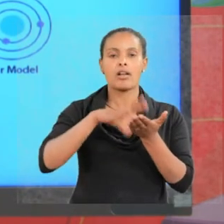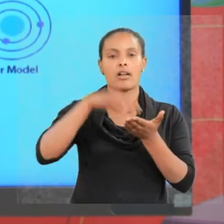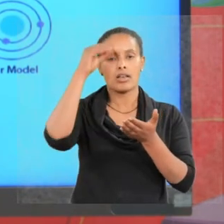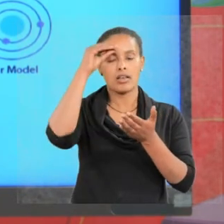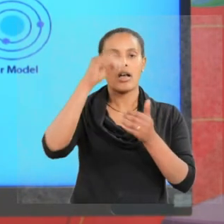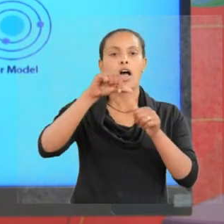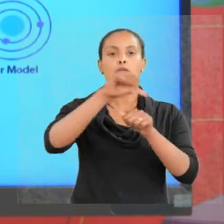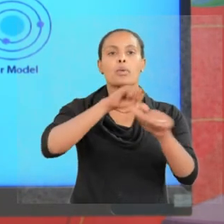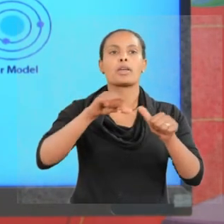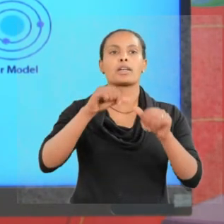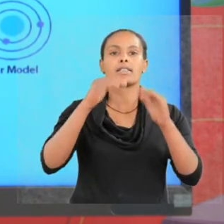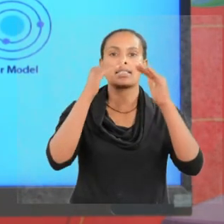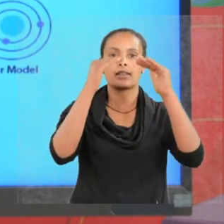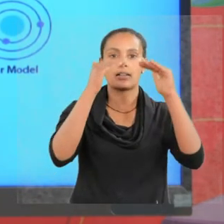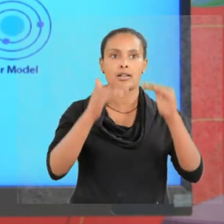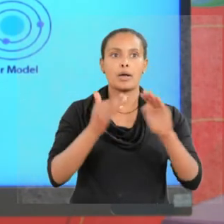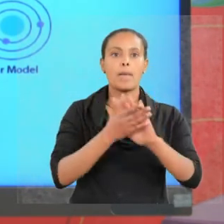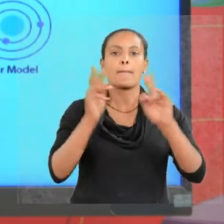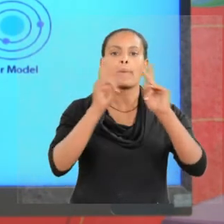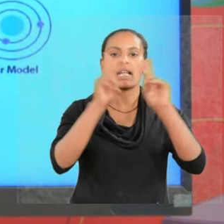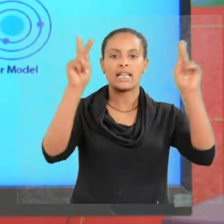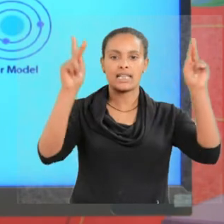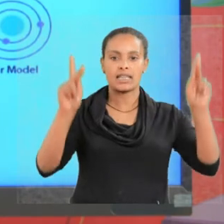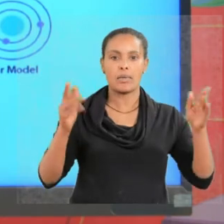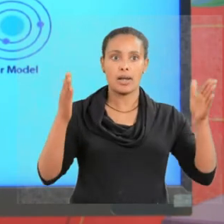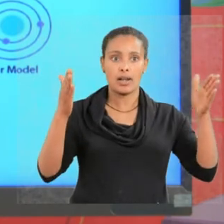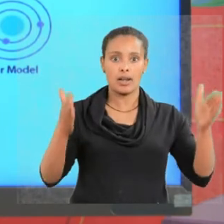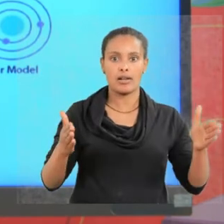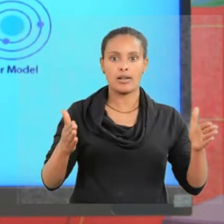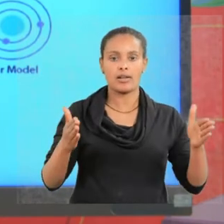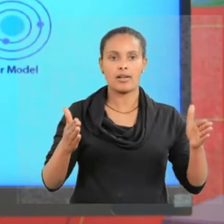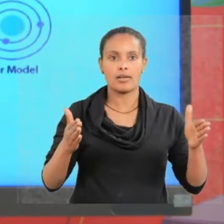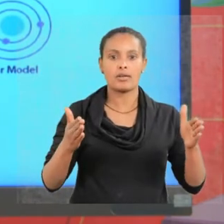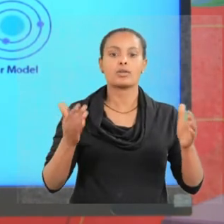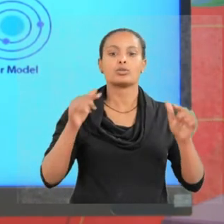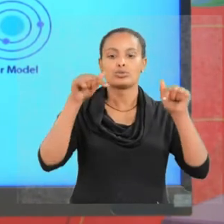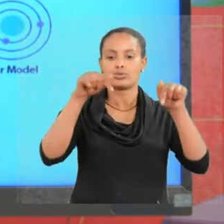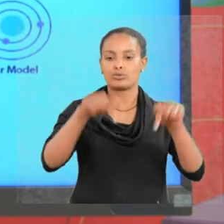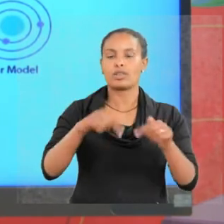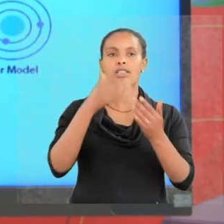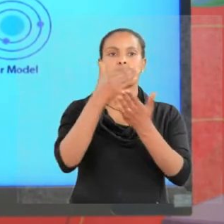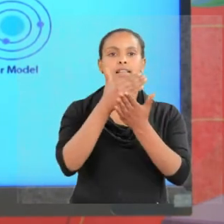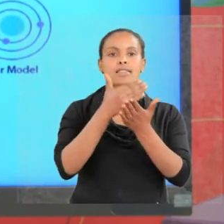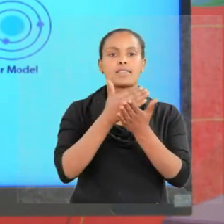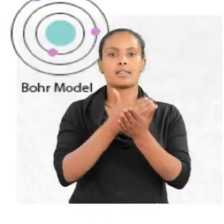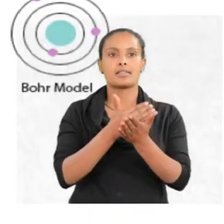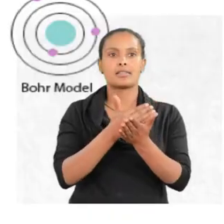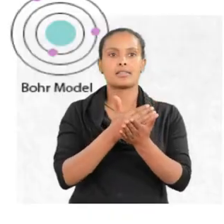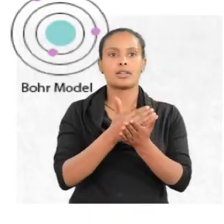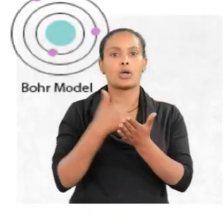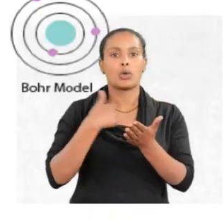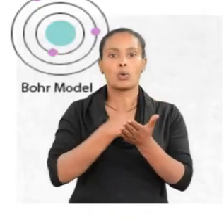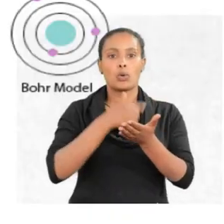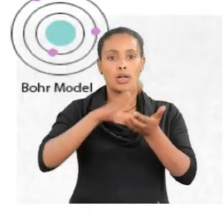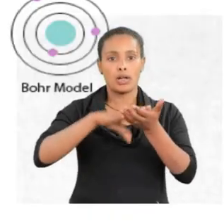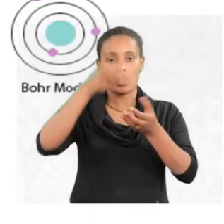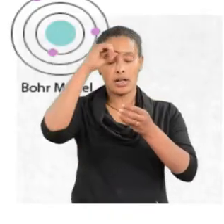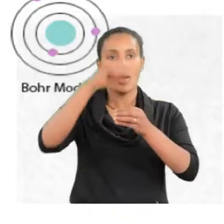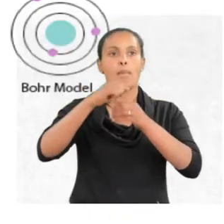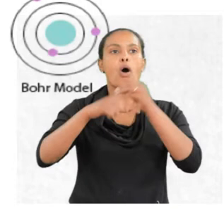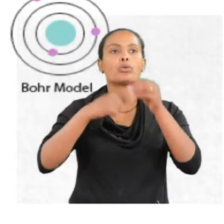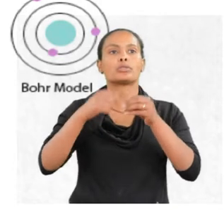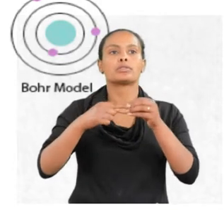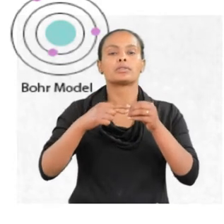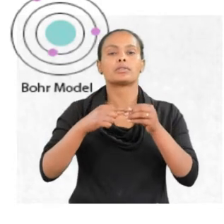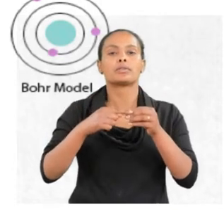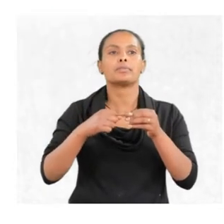atomic structure and the periodic table. In our today's lesson, we will learn about